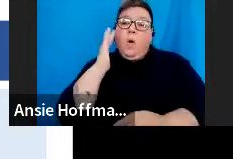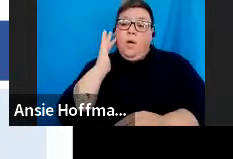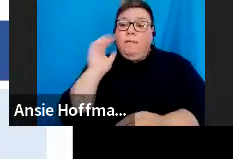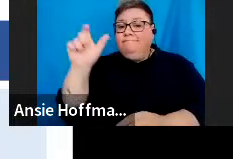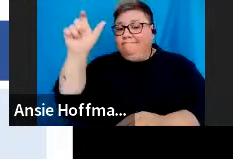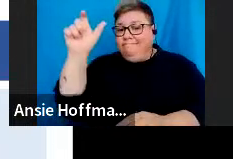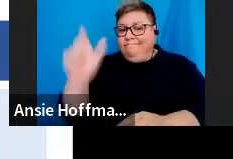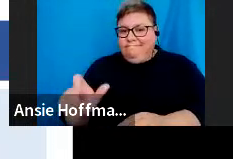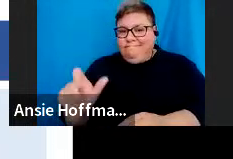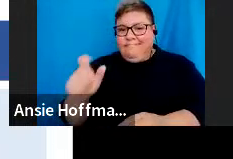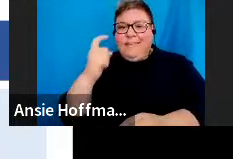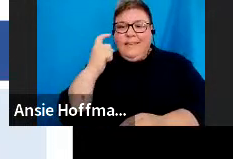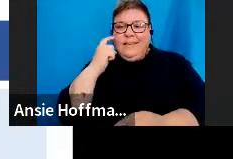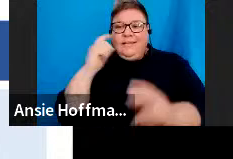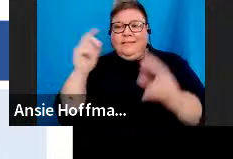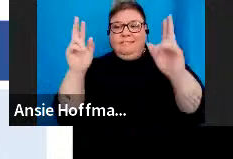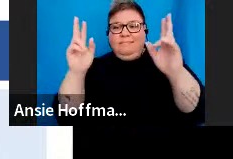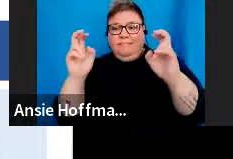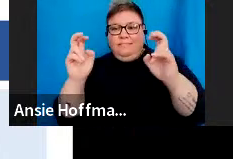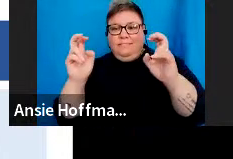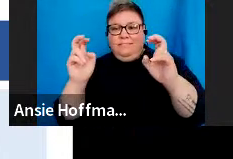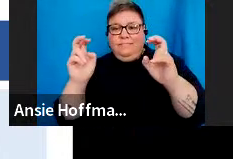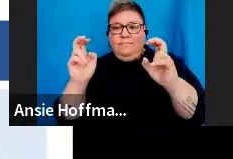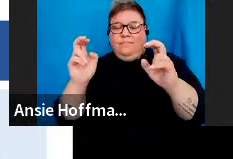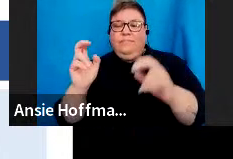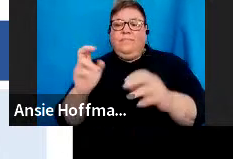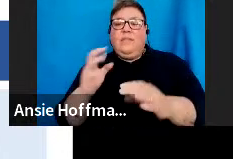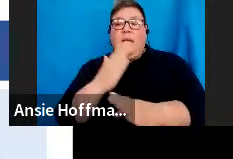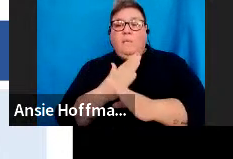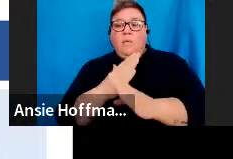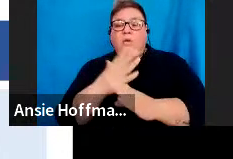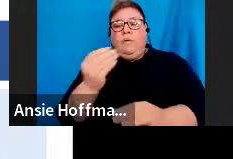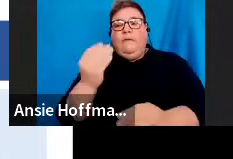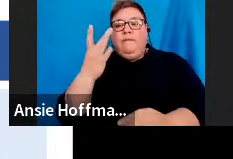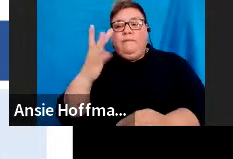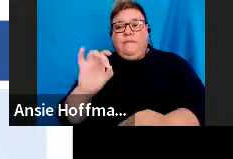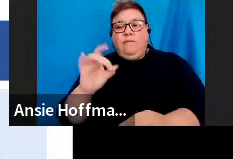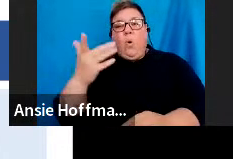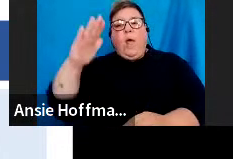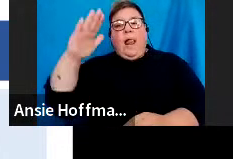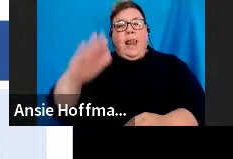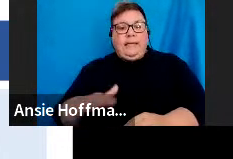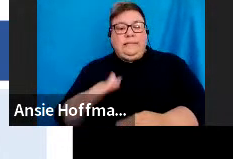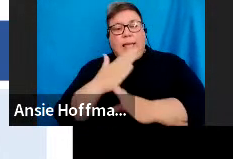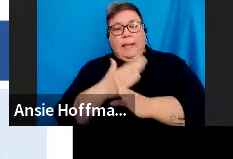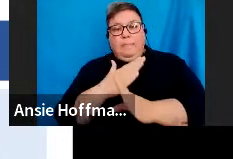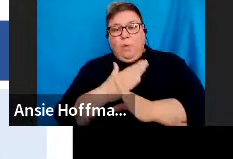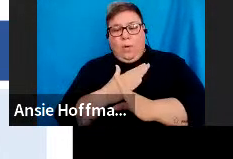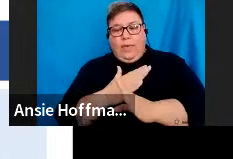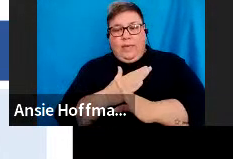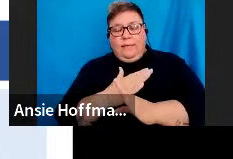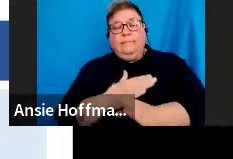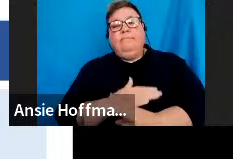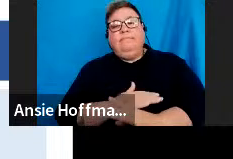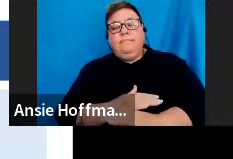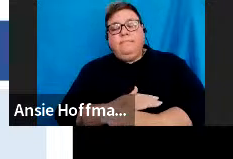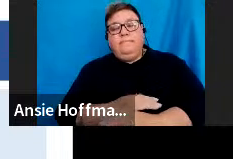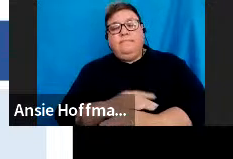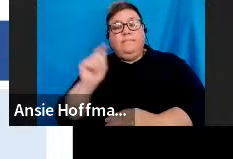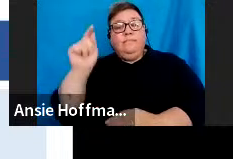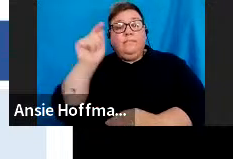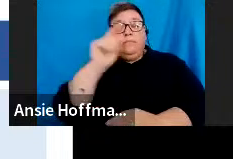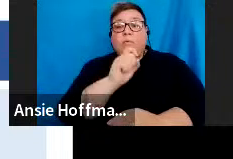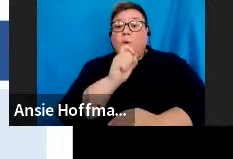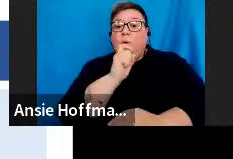in brackets for more or for employers with 50 or less employees. Enhancements to the user role